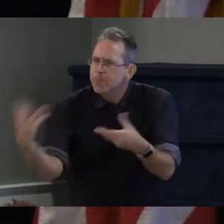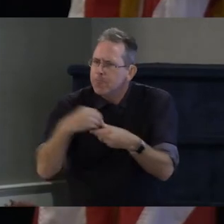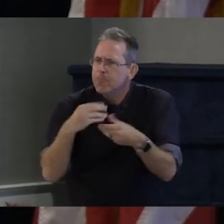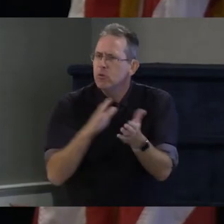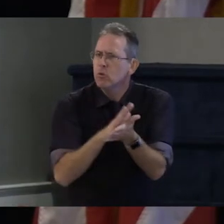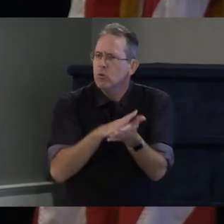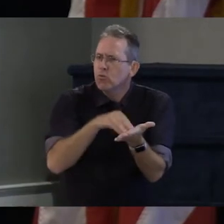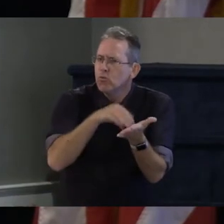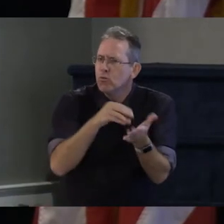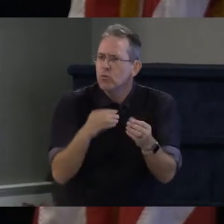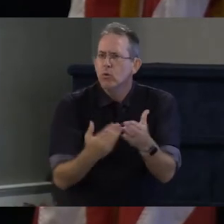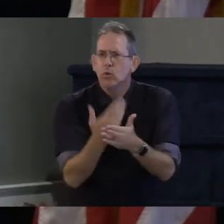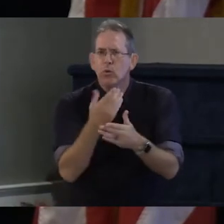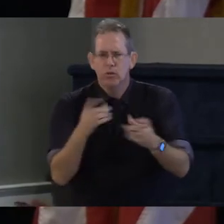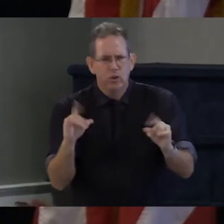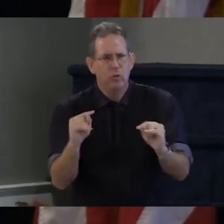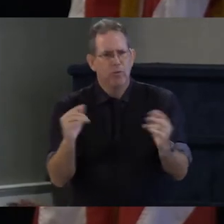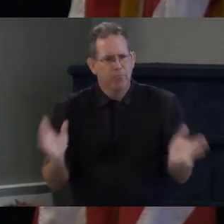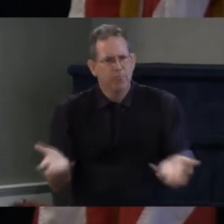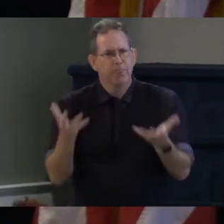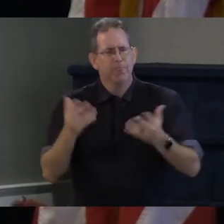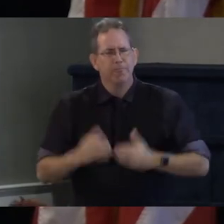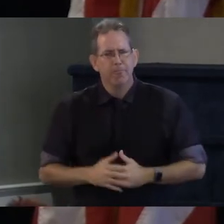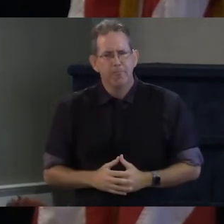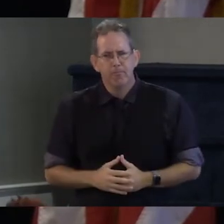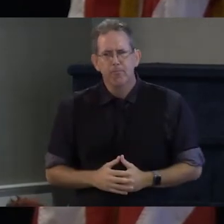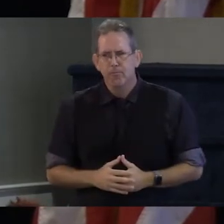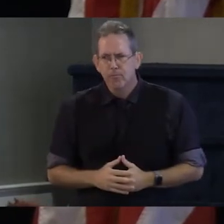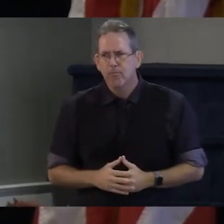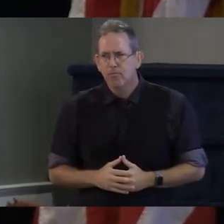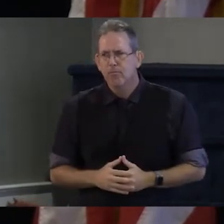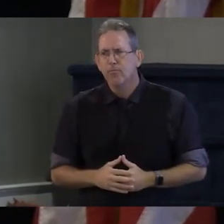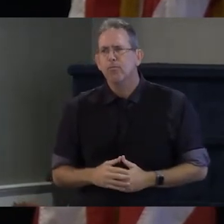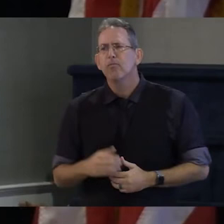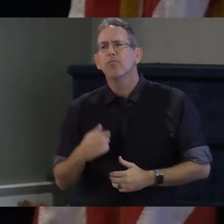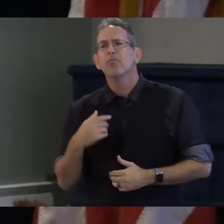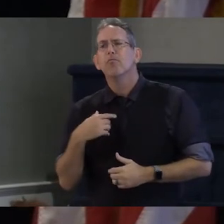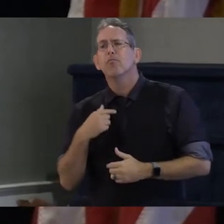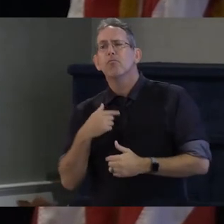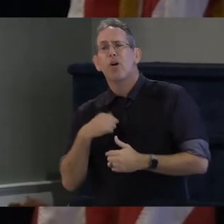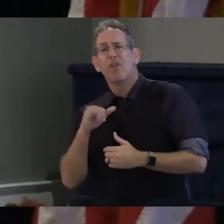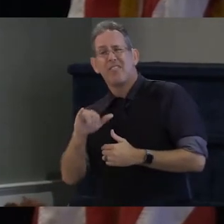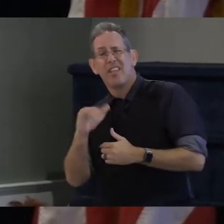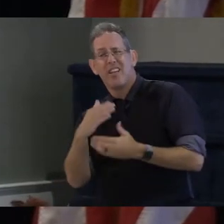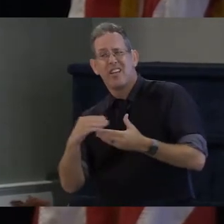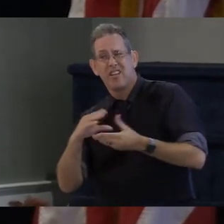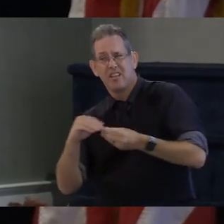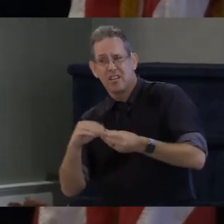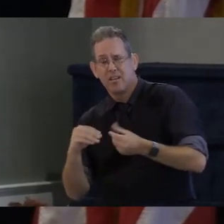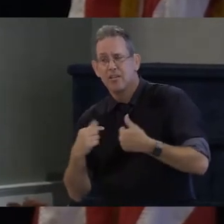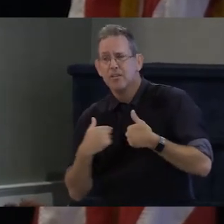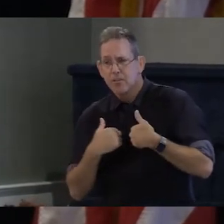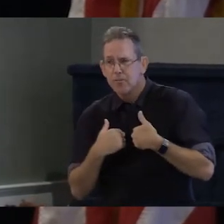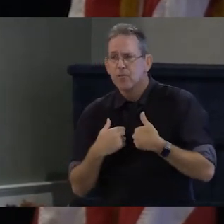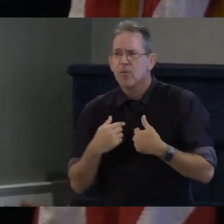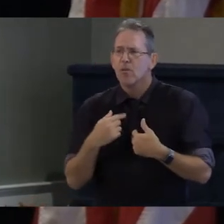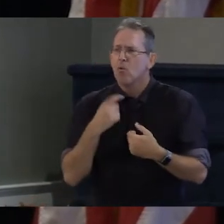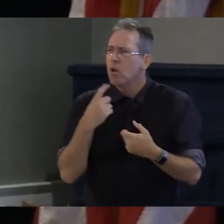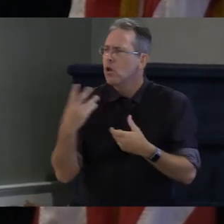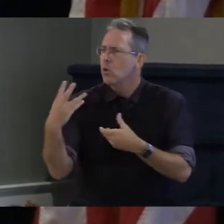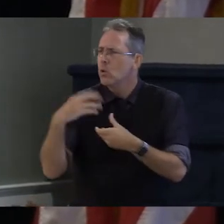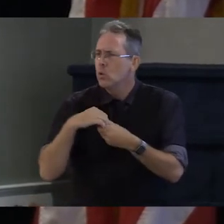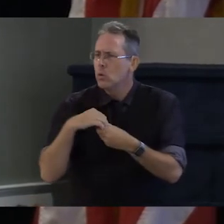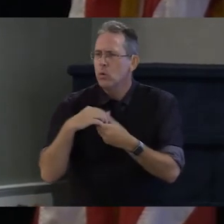degrees uh and part of that it goes back to this idea that we want to instill a sense of